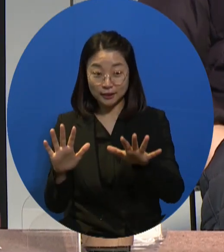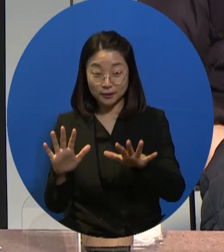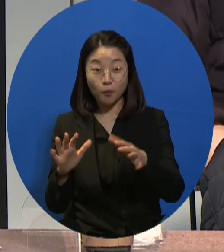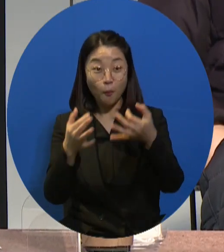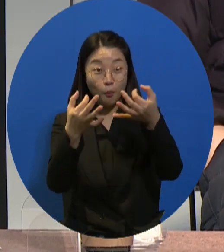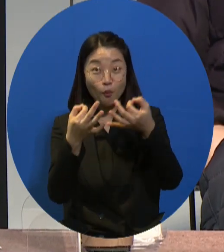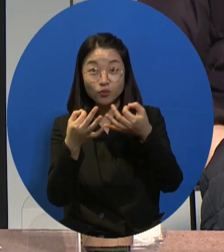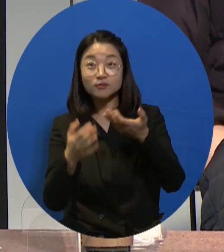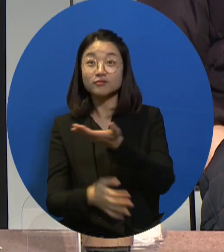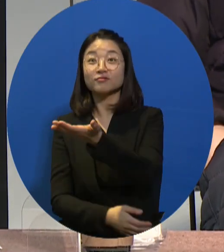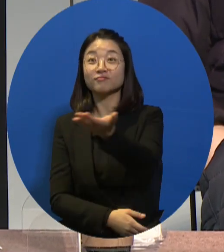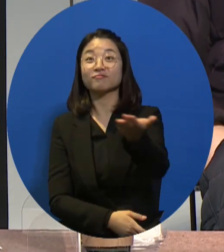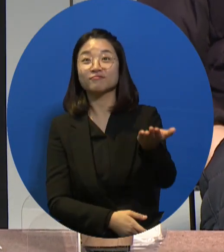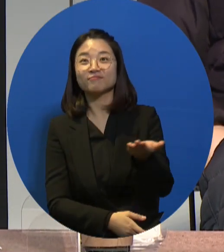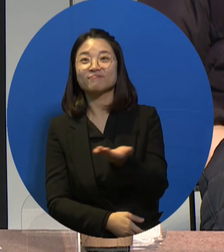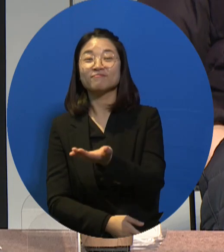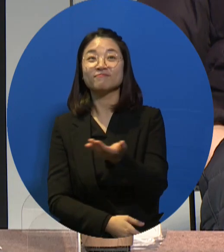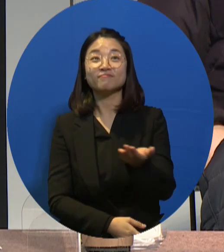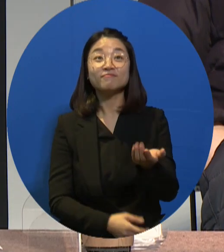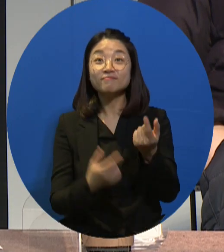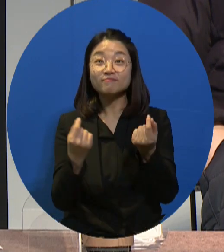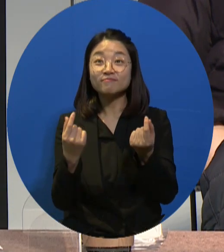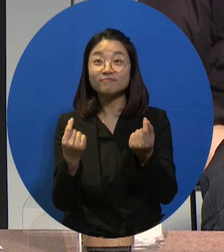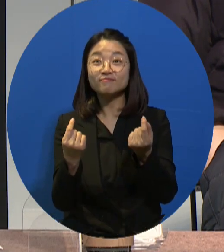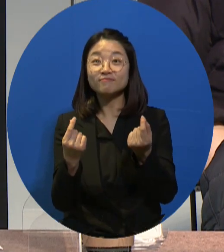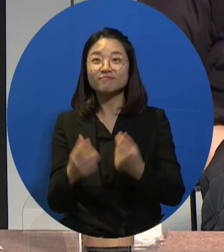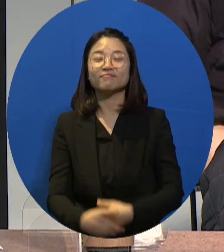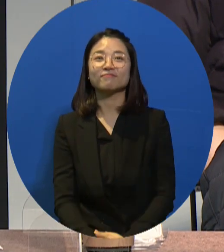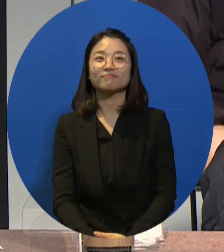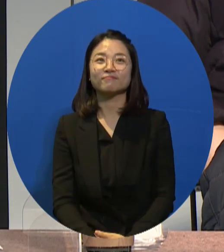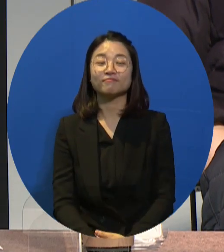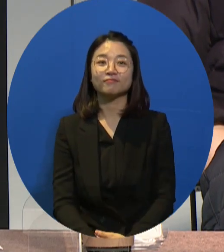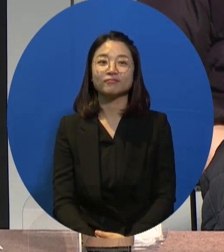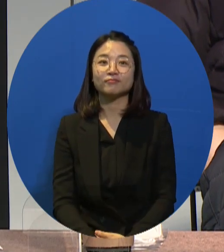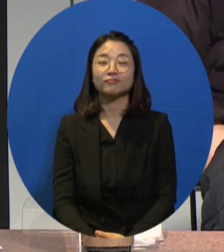have one other panelist online with us.